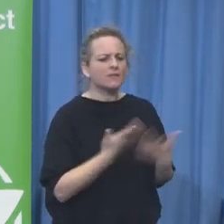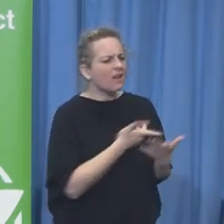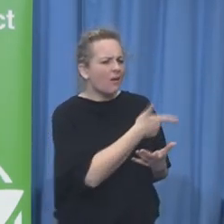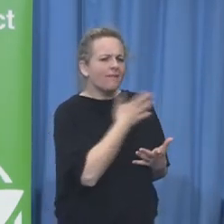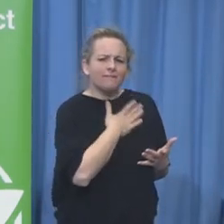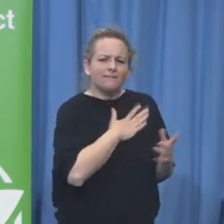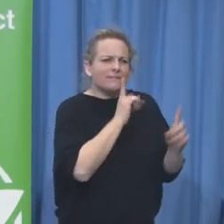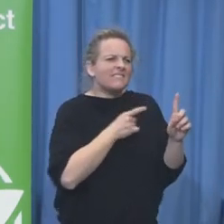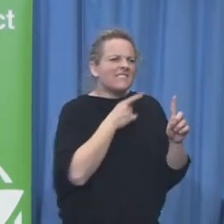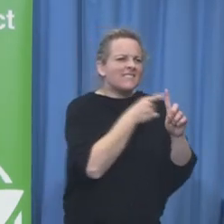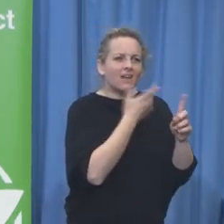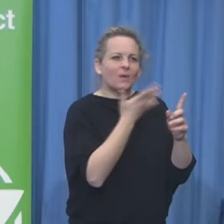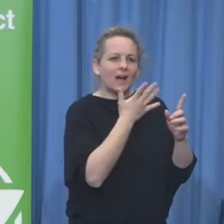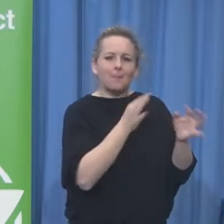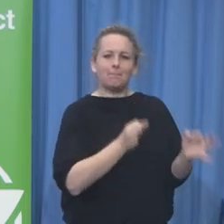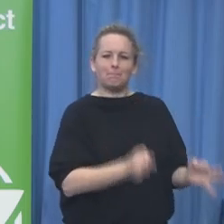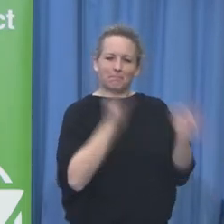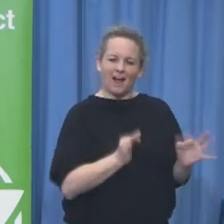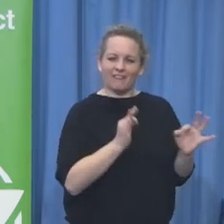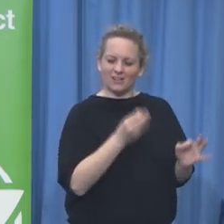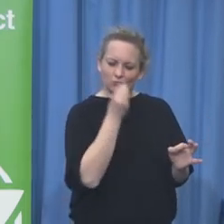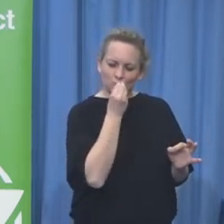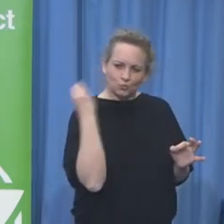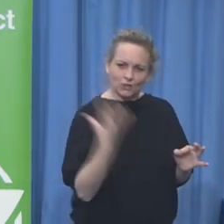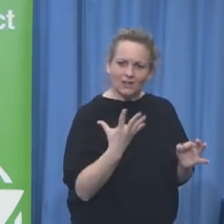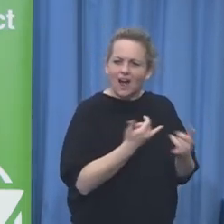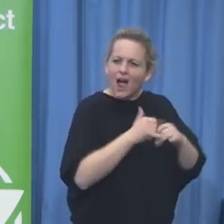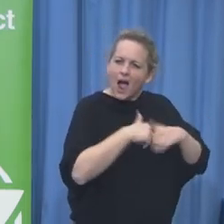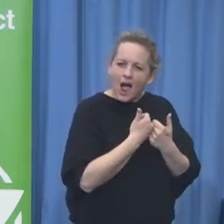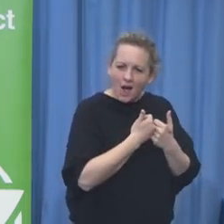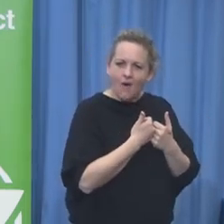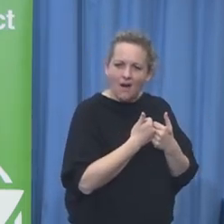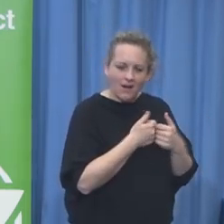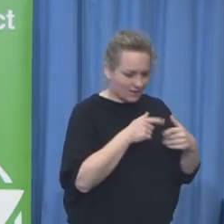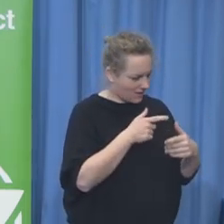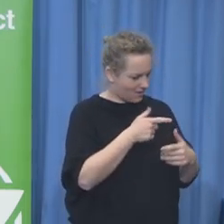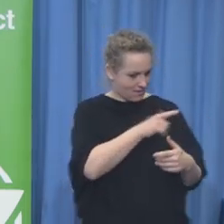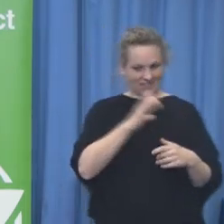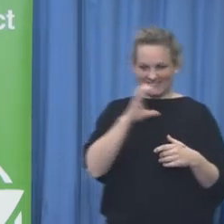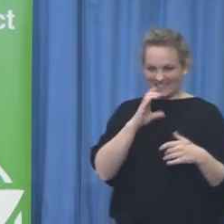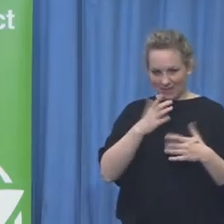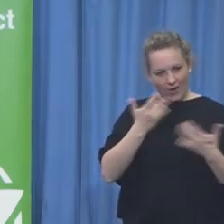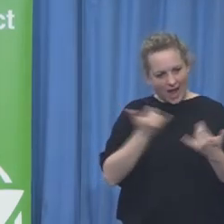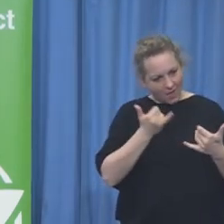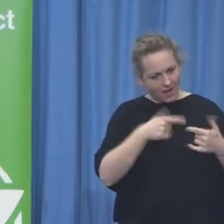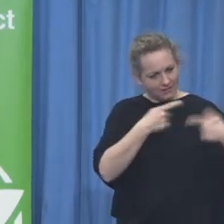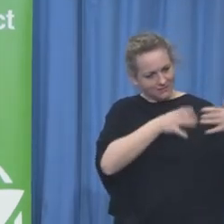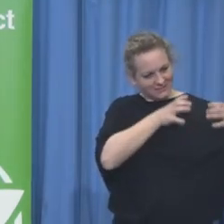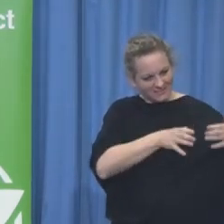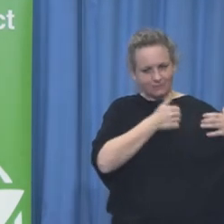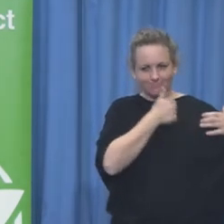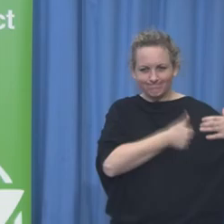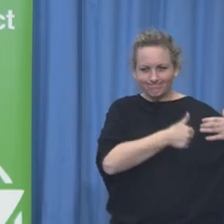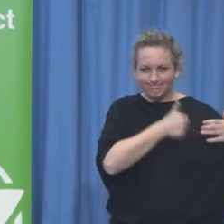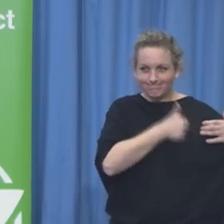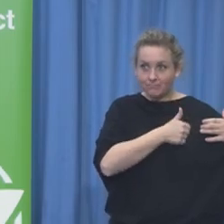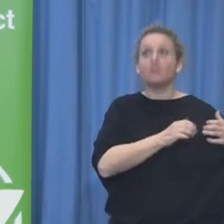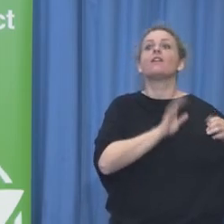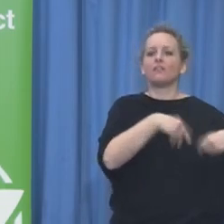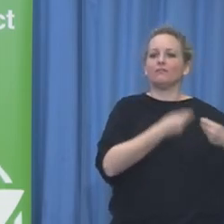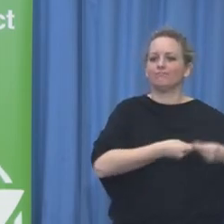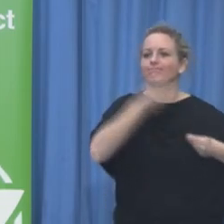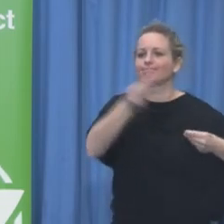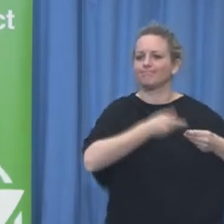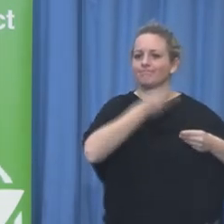start encouraging companies to even start talking about starting the journey together with each other? That's a great point, Carolyn. So we did a pilot. We didn't